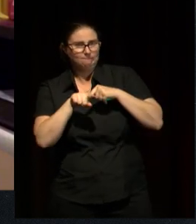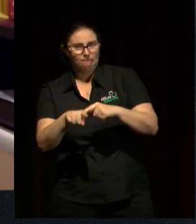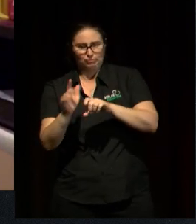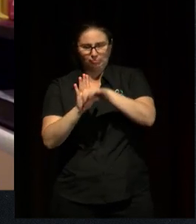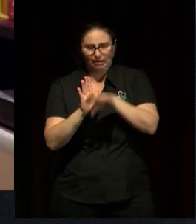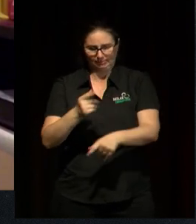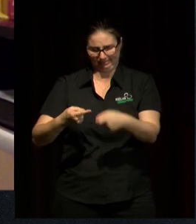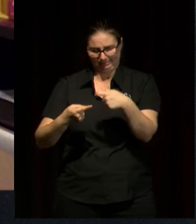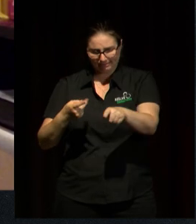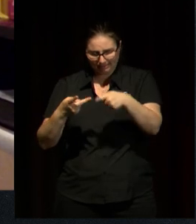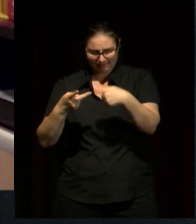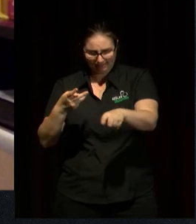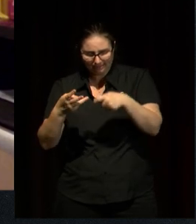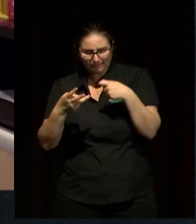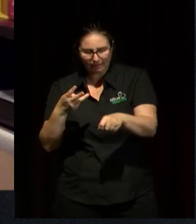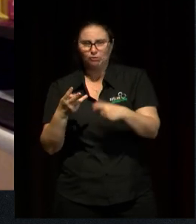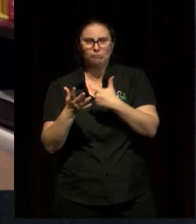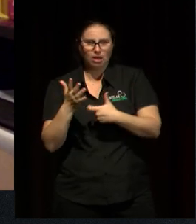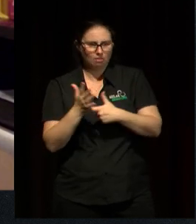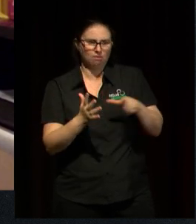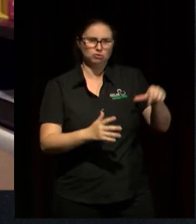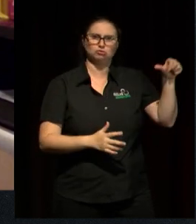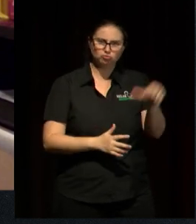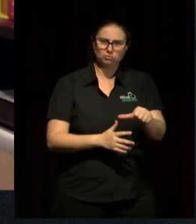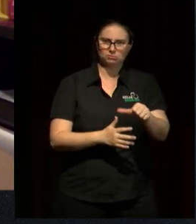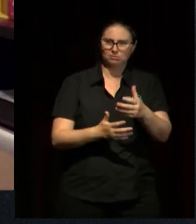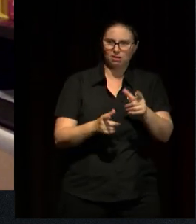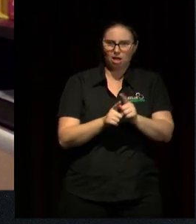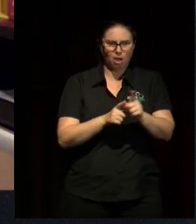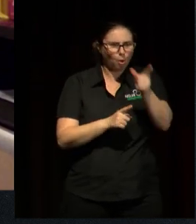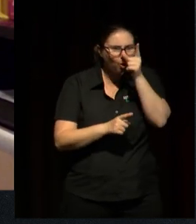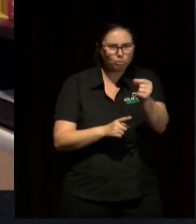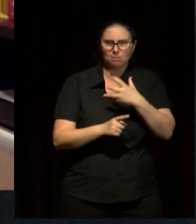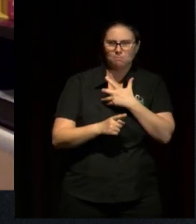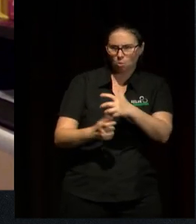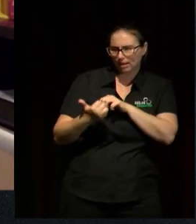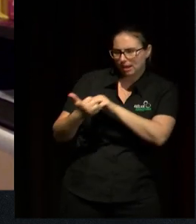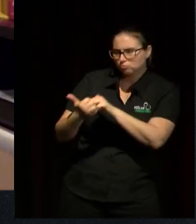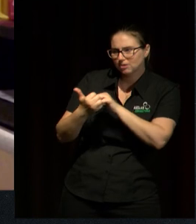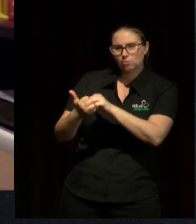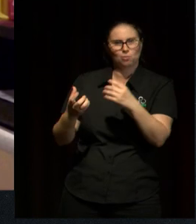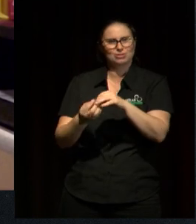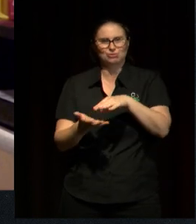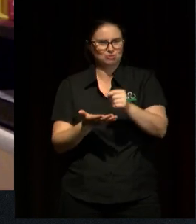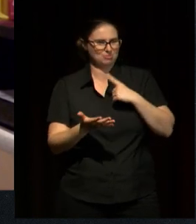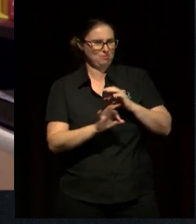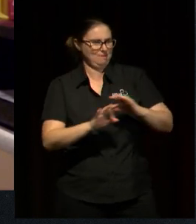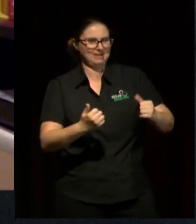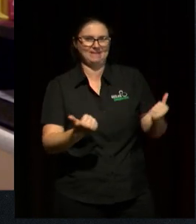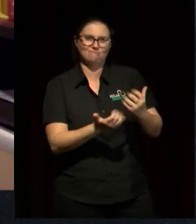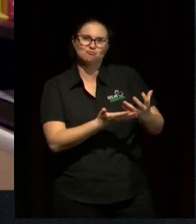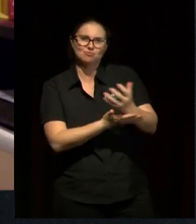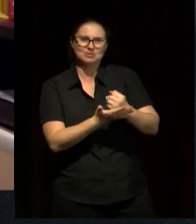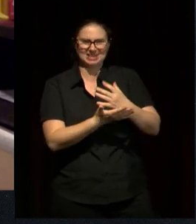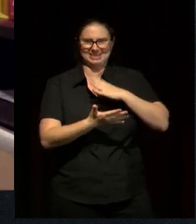as opposed to being able to do those things that would be genuinely collaborative with students. And I think that, you if we can find a way to better empower